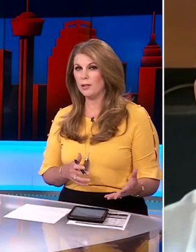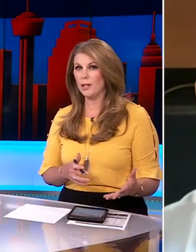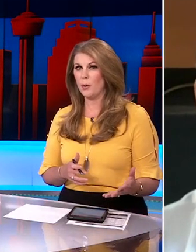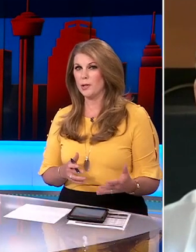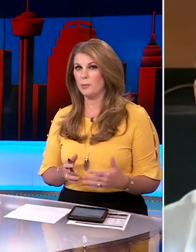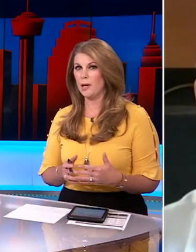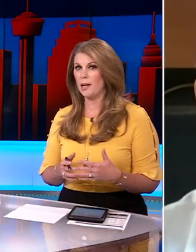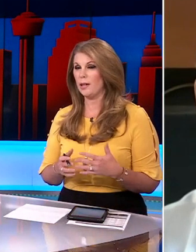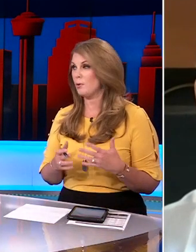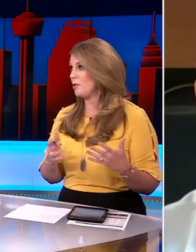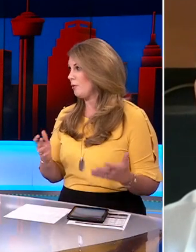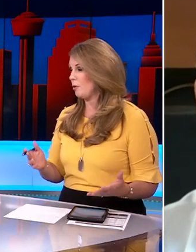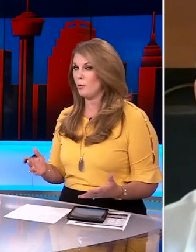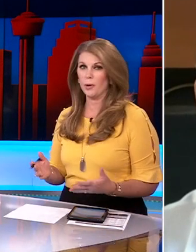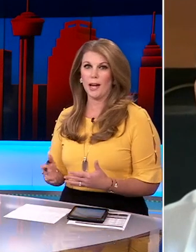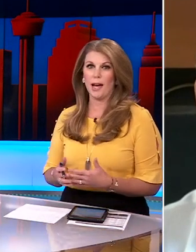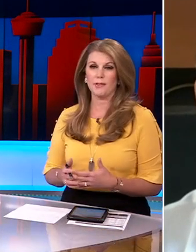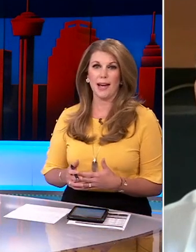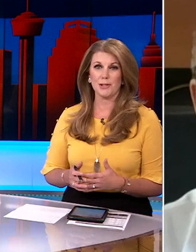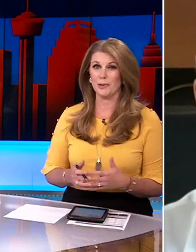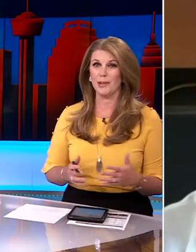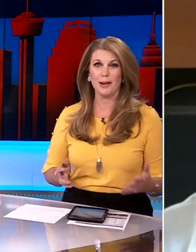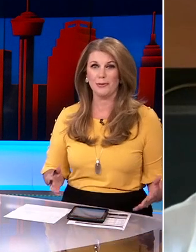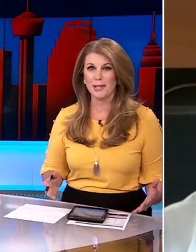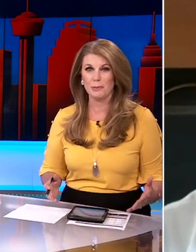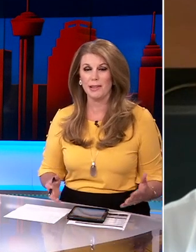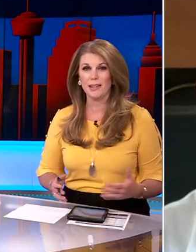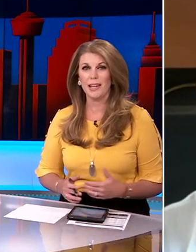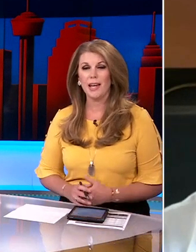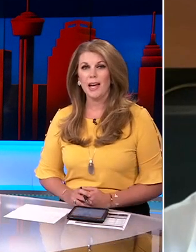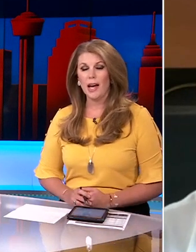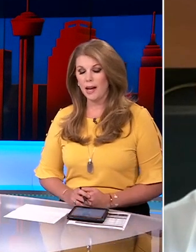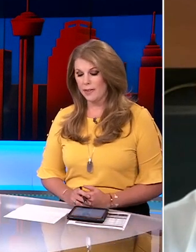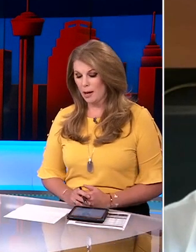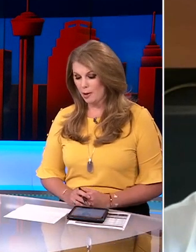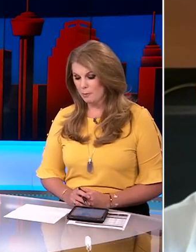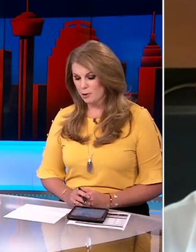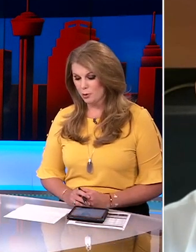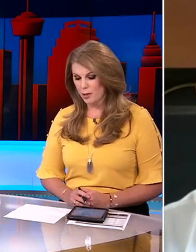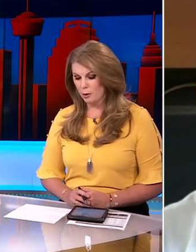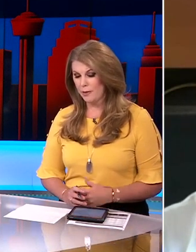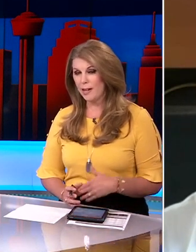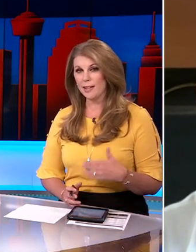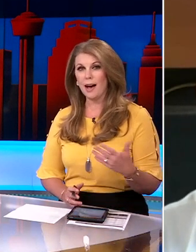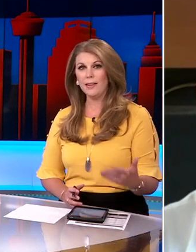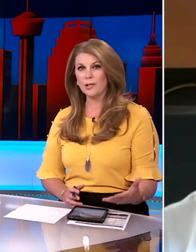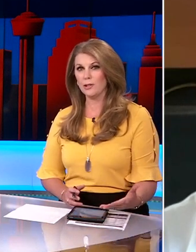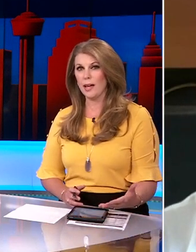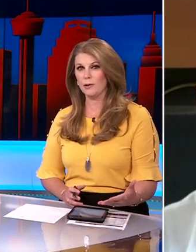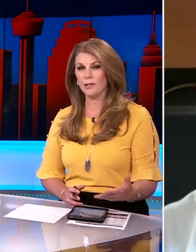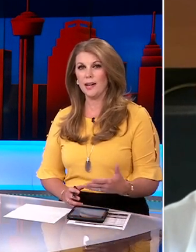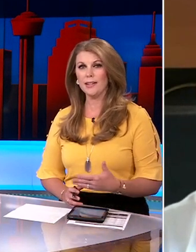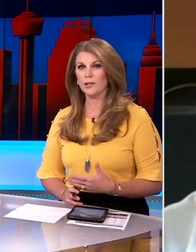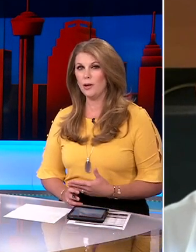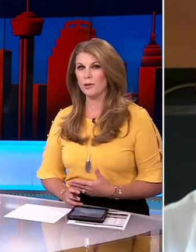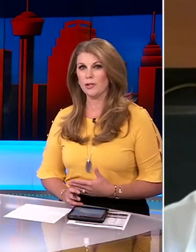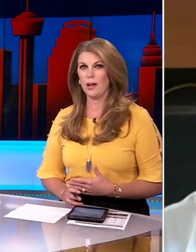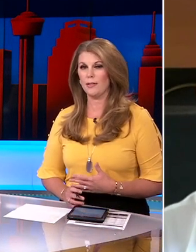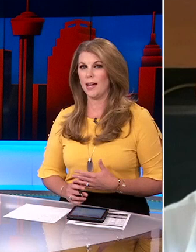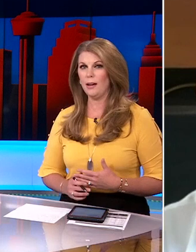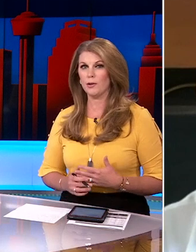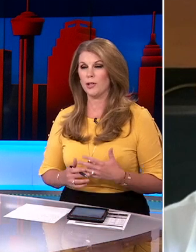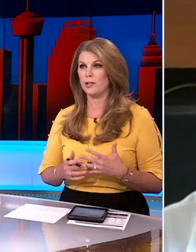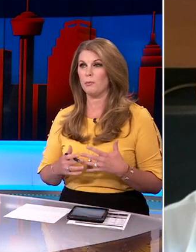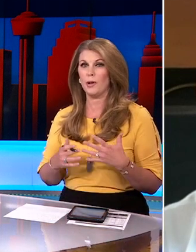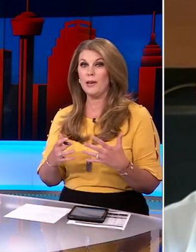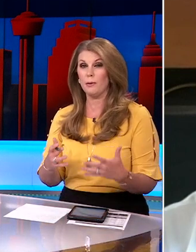is certainly going to be difficult. We're going to have to ask for a lot of flexibility in the upcoming school year. And then at the college level, young adults,